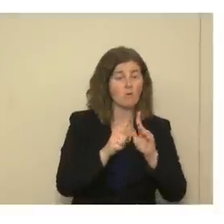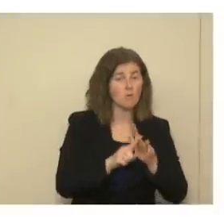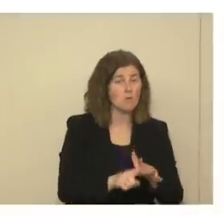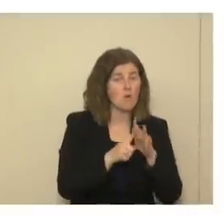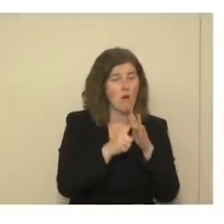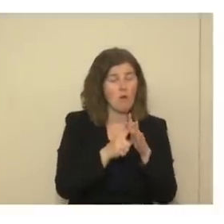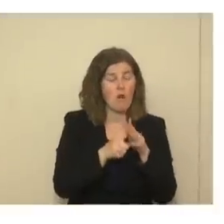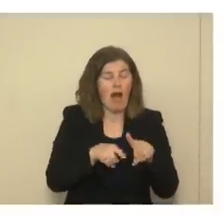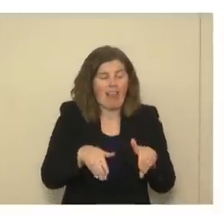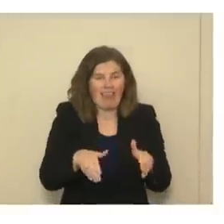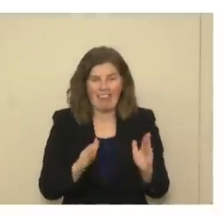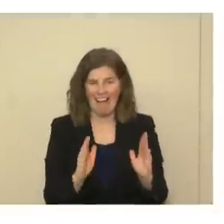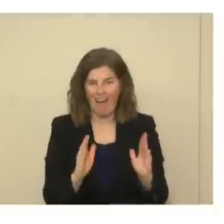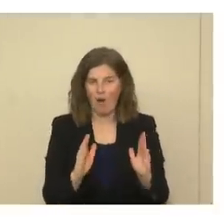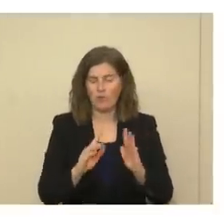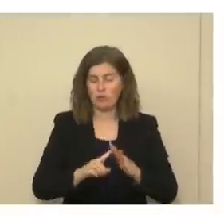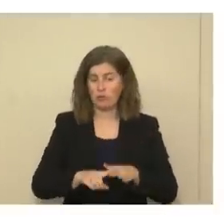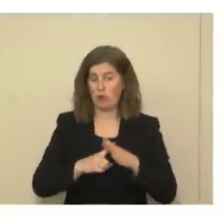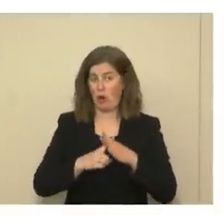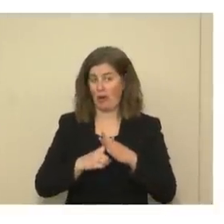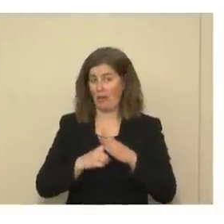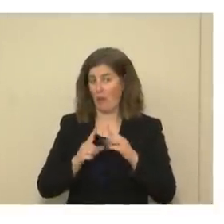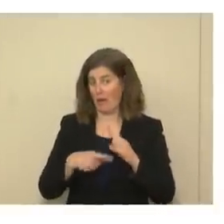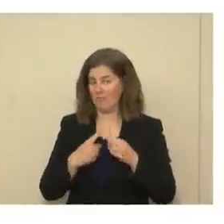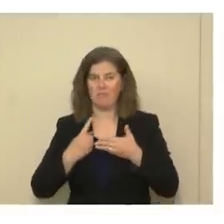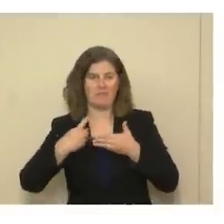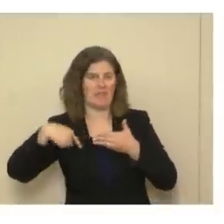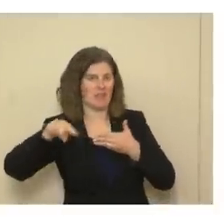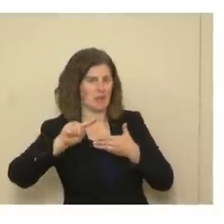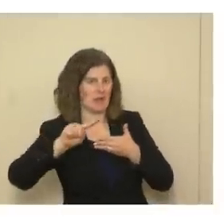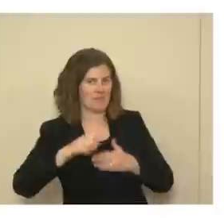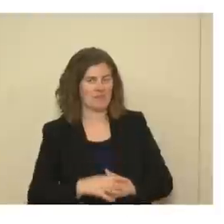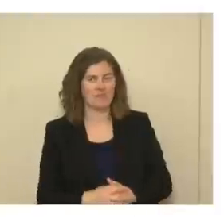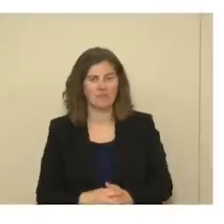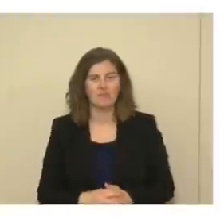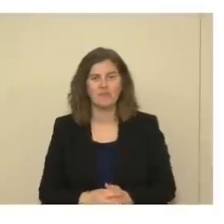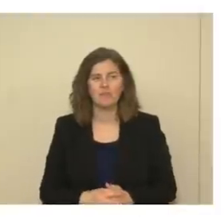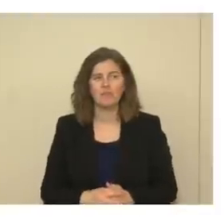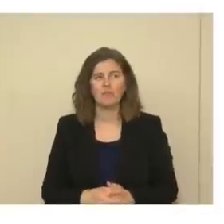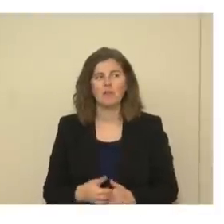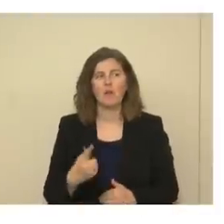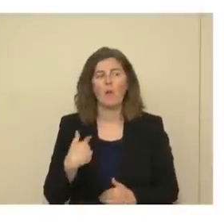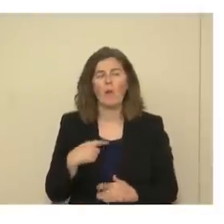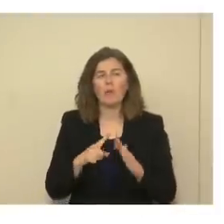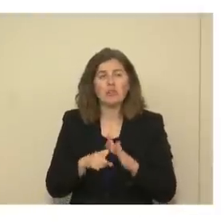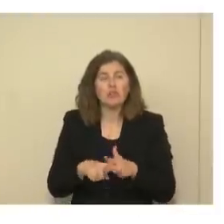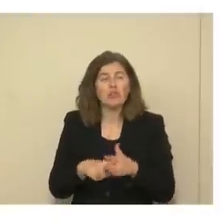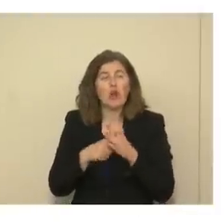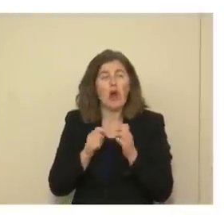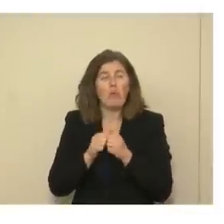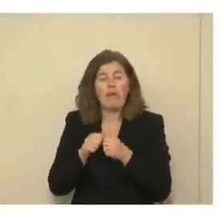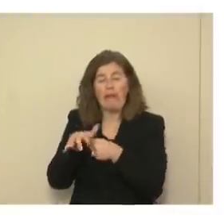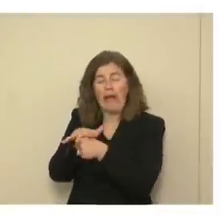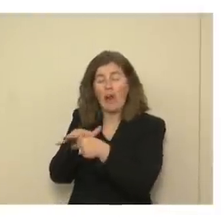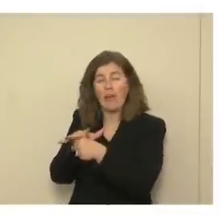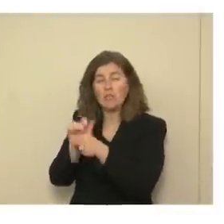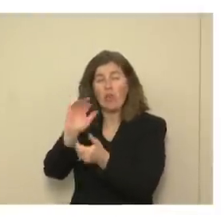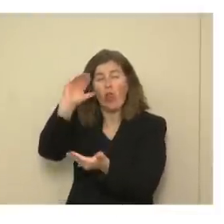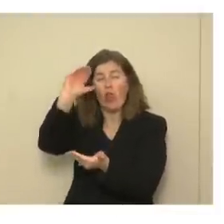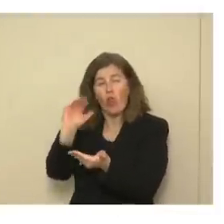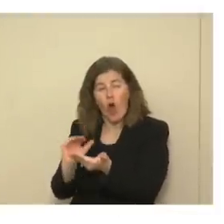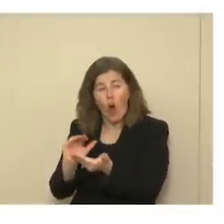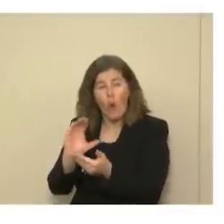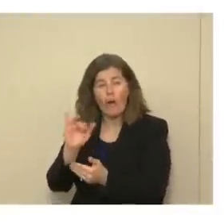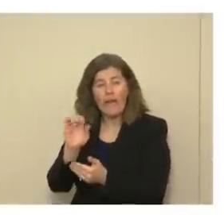to allow this starting next week. We are only going to begin with counties with low case